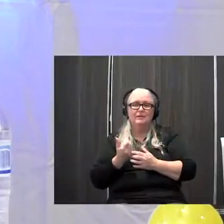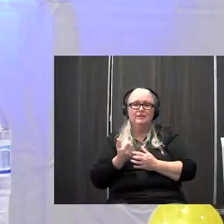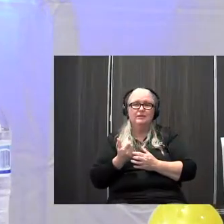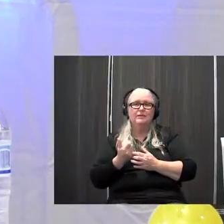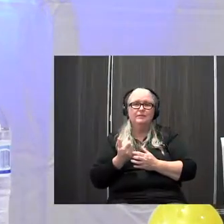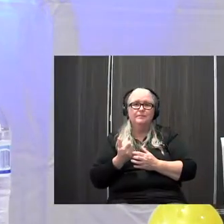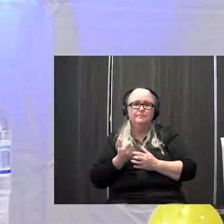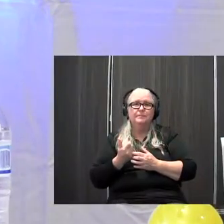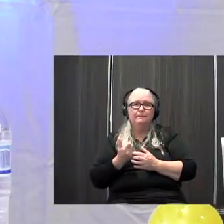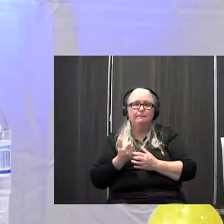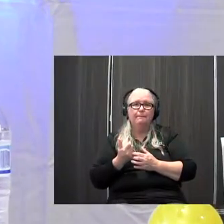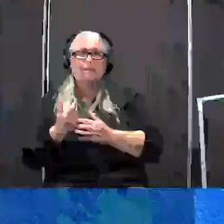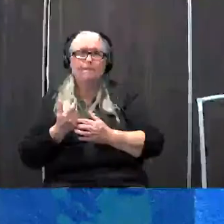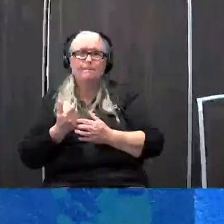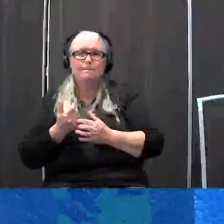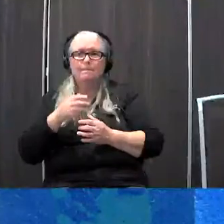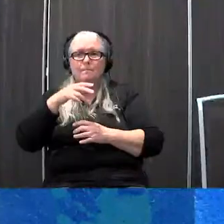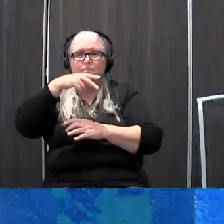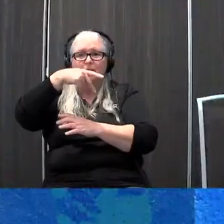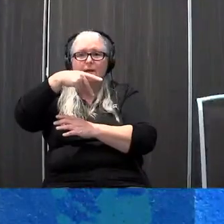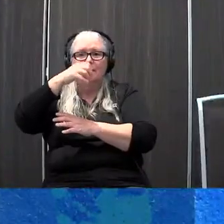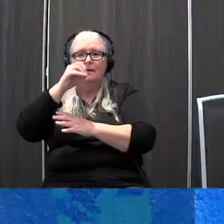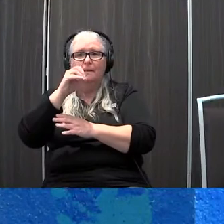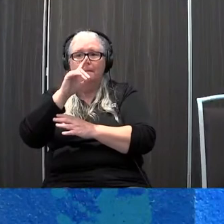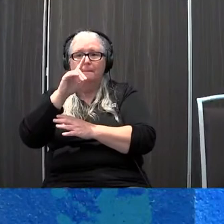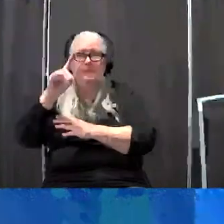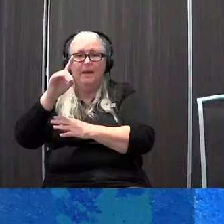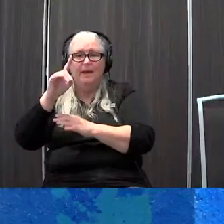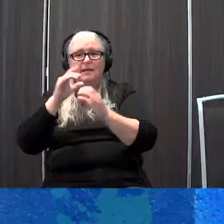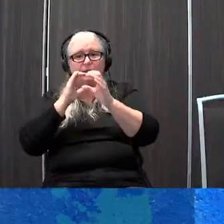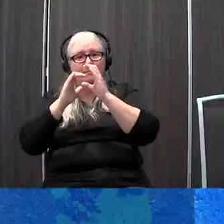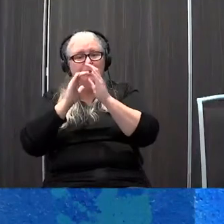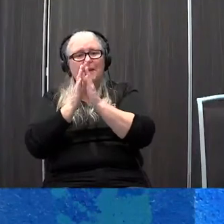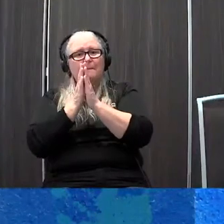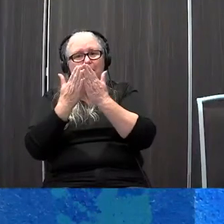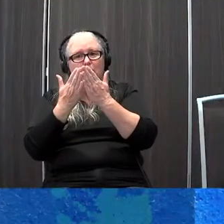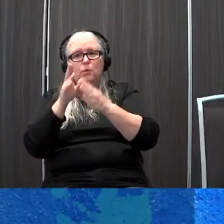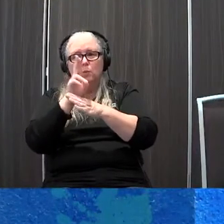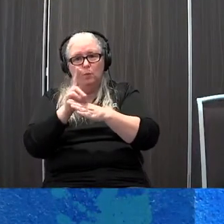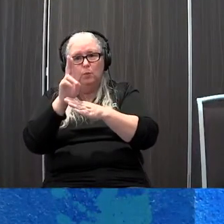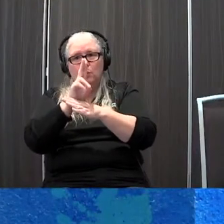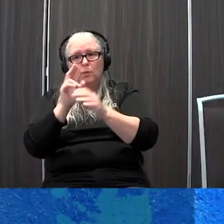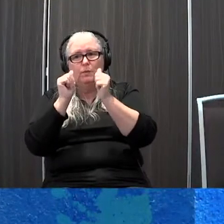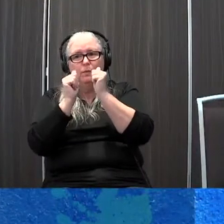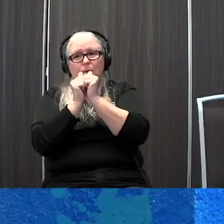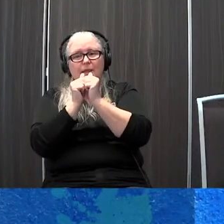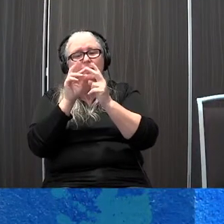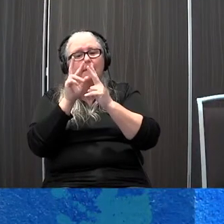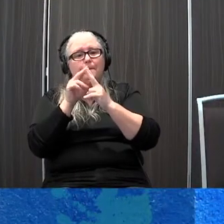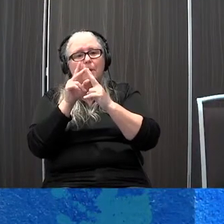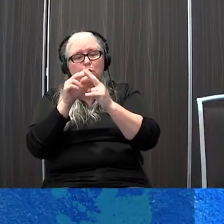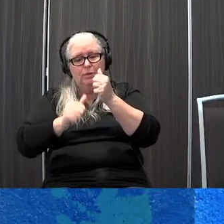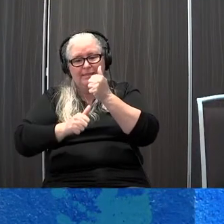something the pod communication books are sometimes used in what we call partner assisted